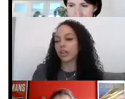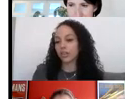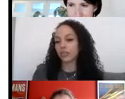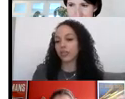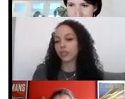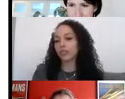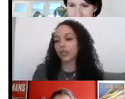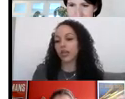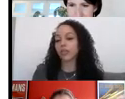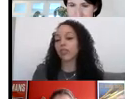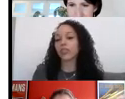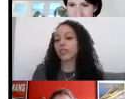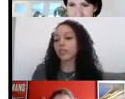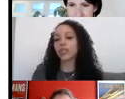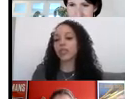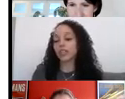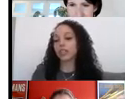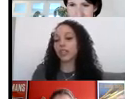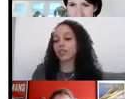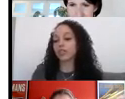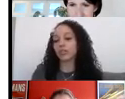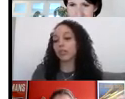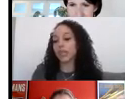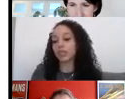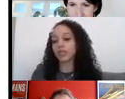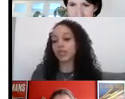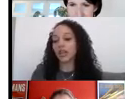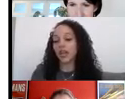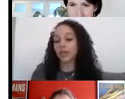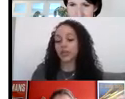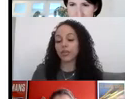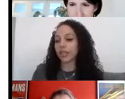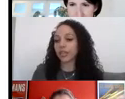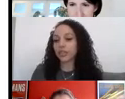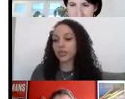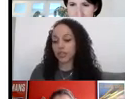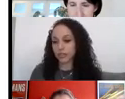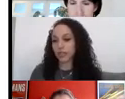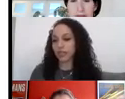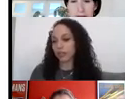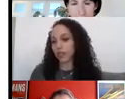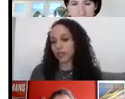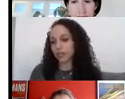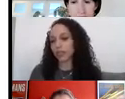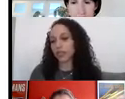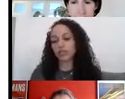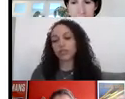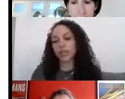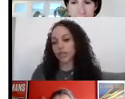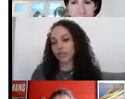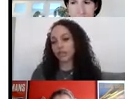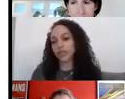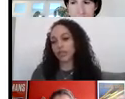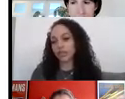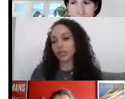uh, in your profile. Um, or even if it's just one thing you've learned to do a bit better, um, again, you can explain that from that activity. So